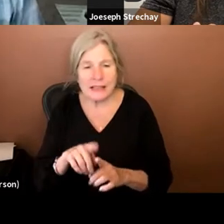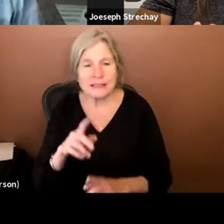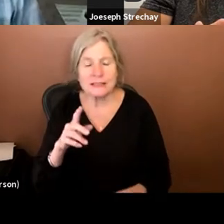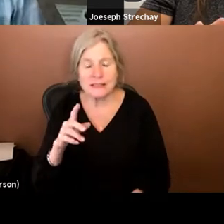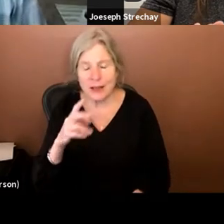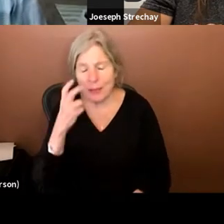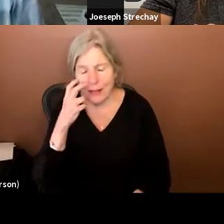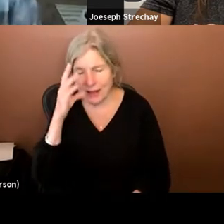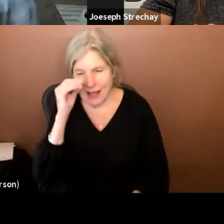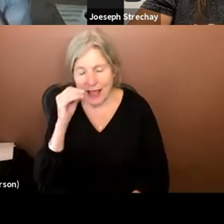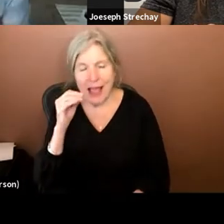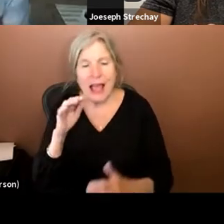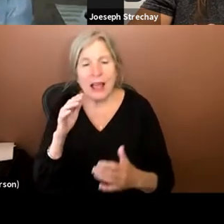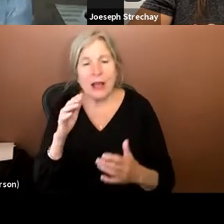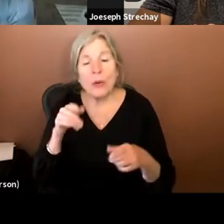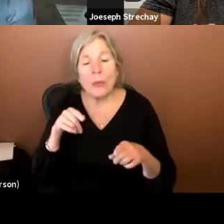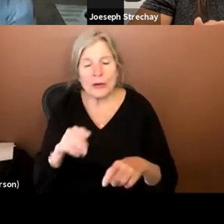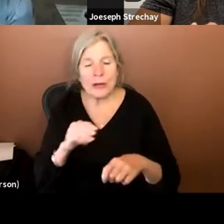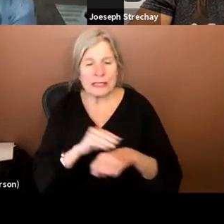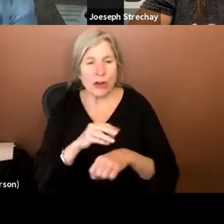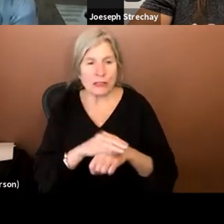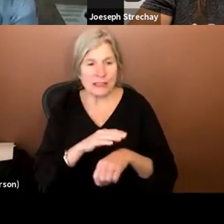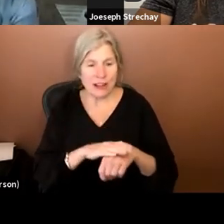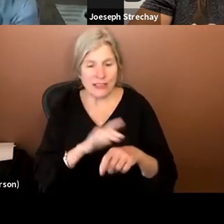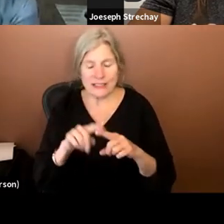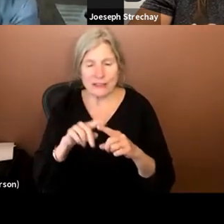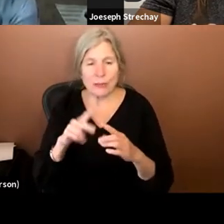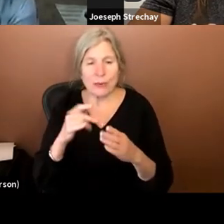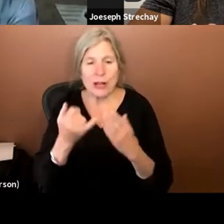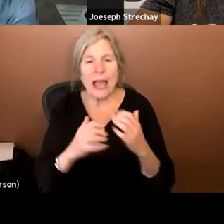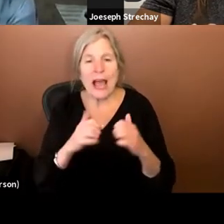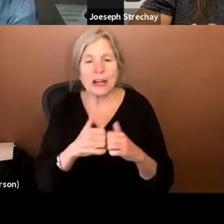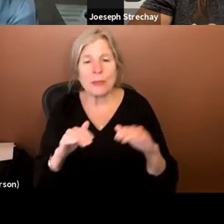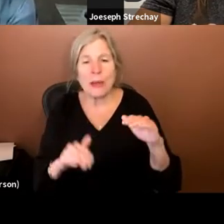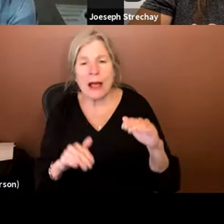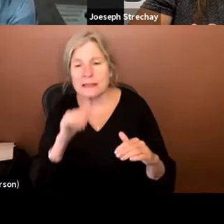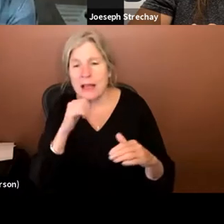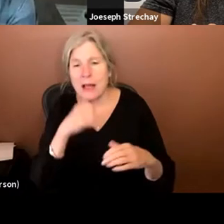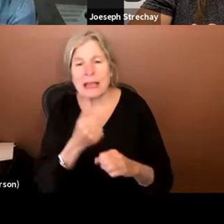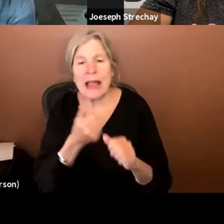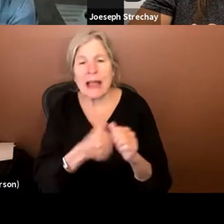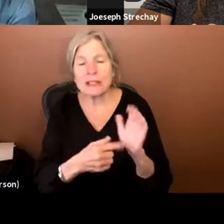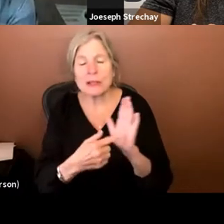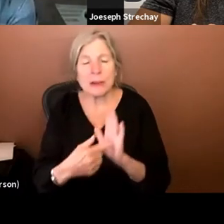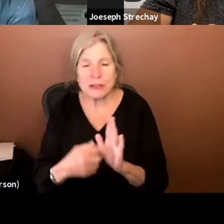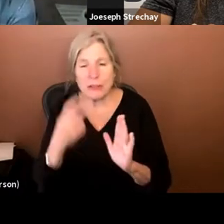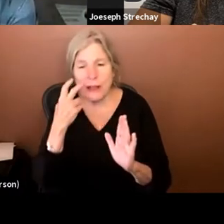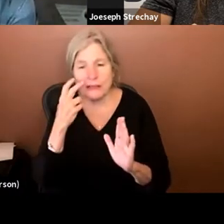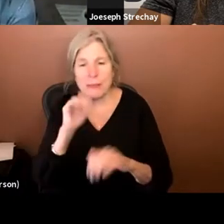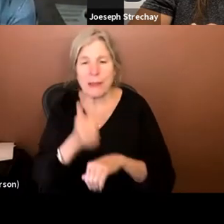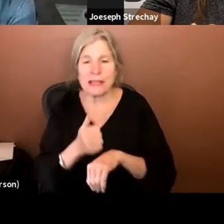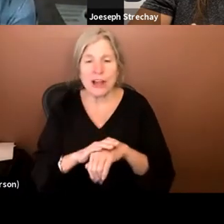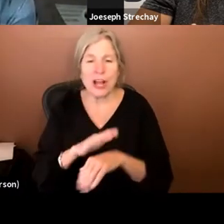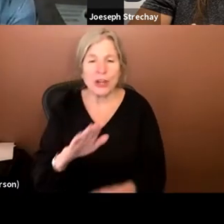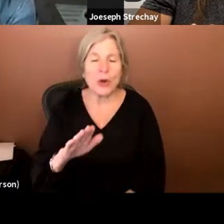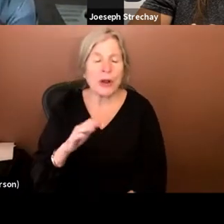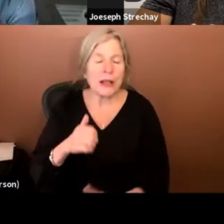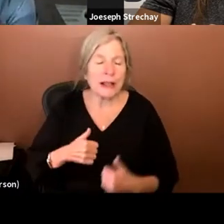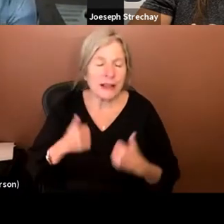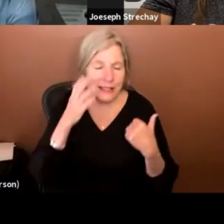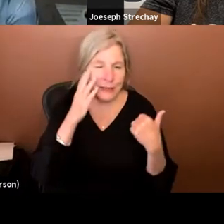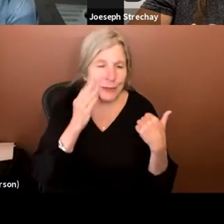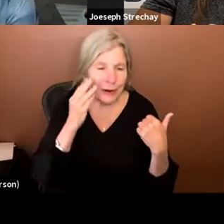different projects, how do you balance not making every depiction of blindness based on your lived experience?